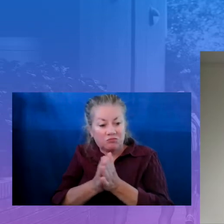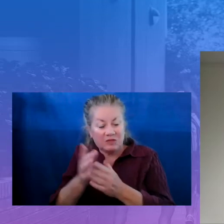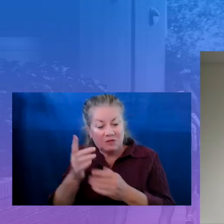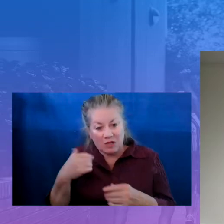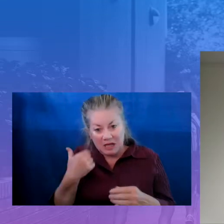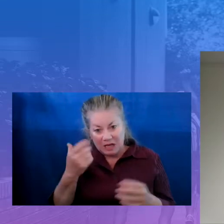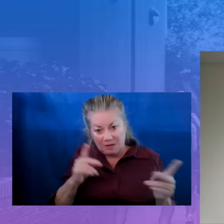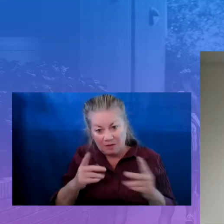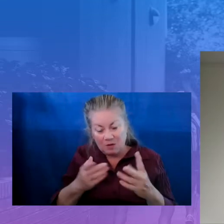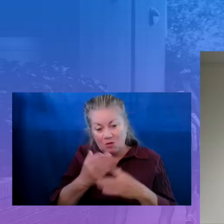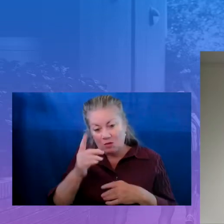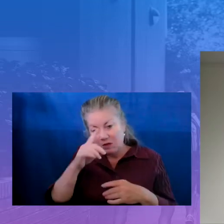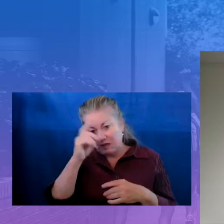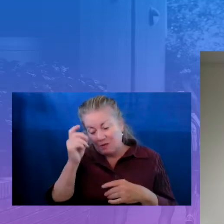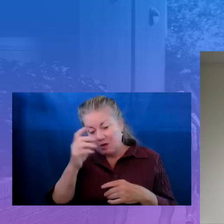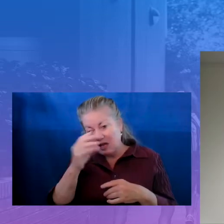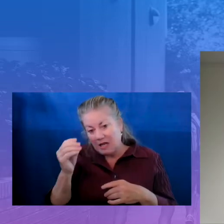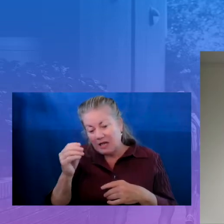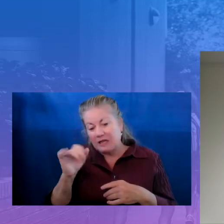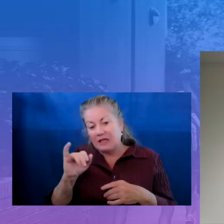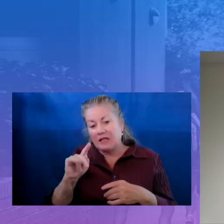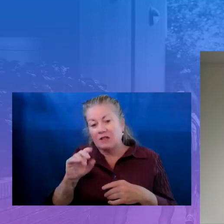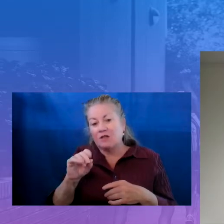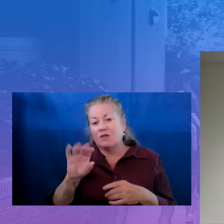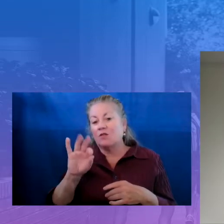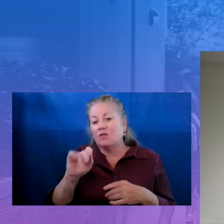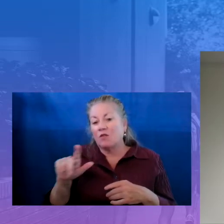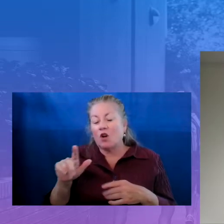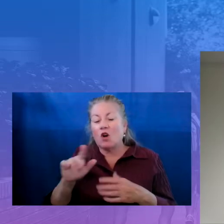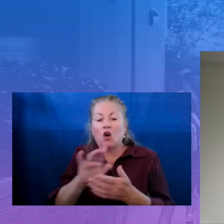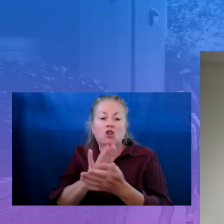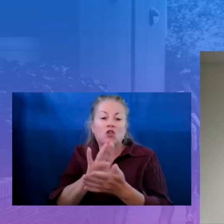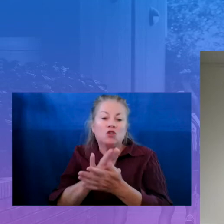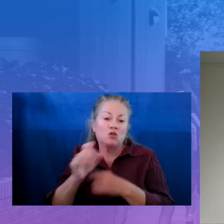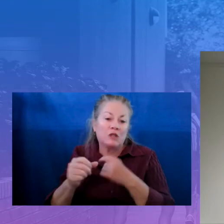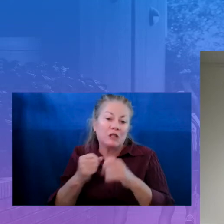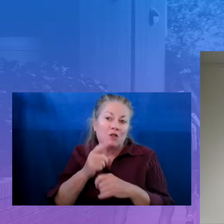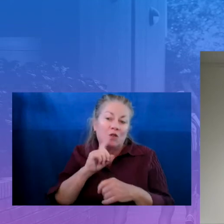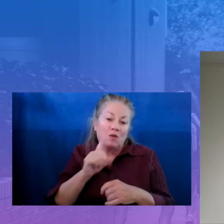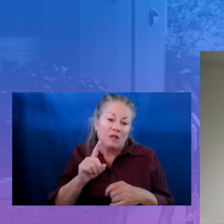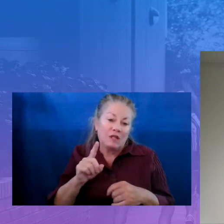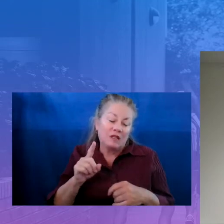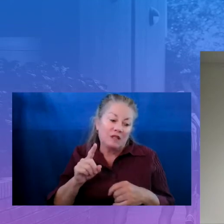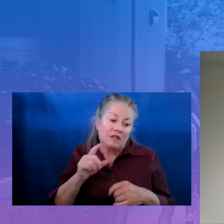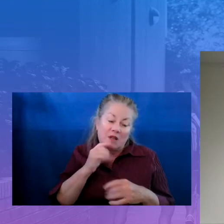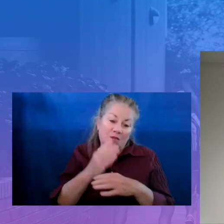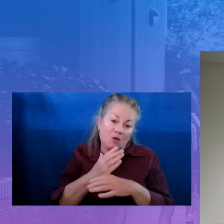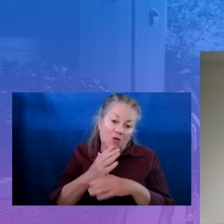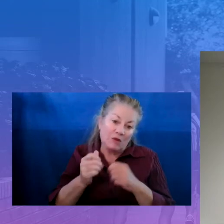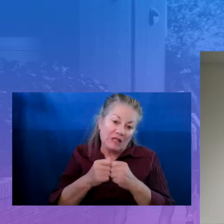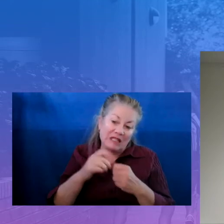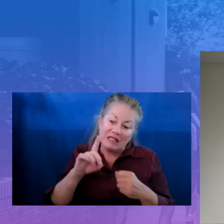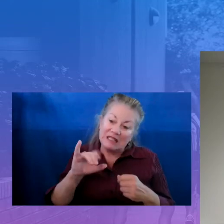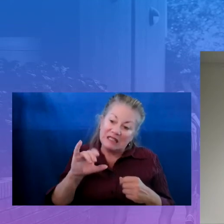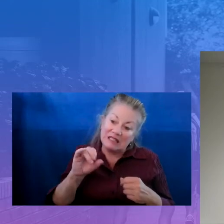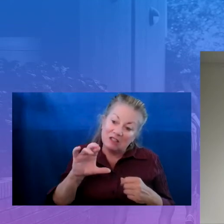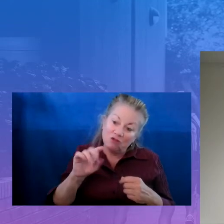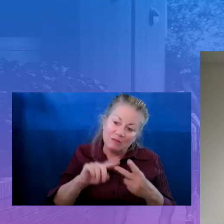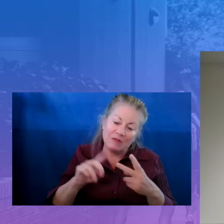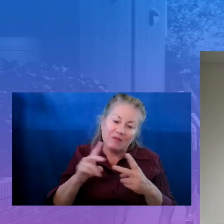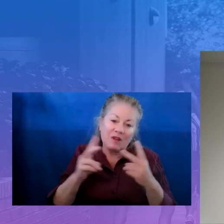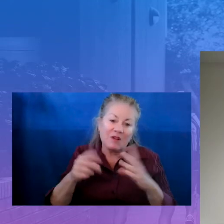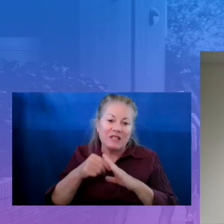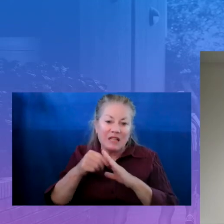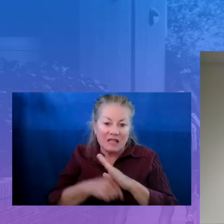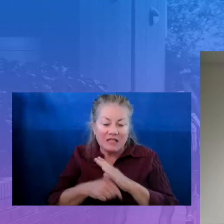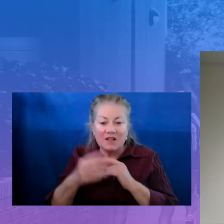the fall, into the school year. So we are not only partnering with the district in their very intensive four-week, full-day